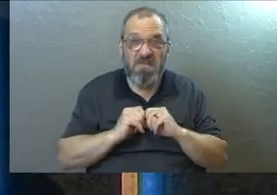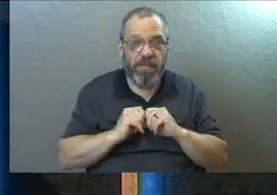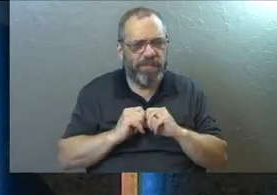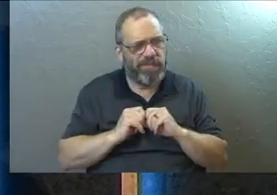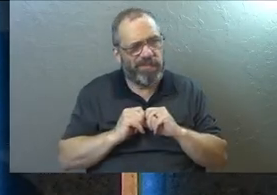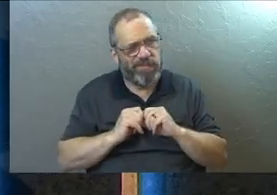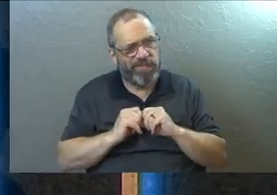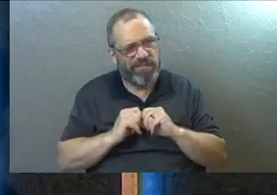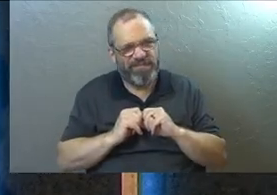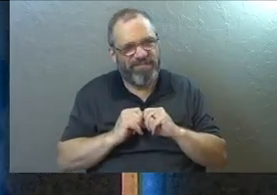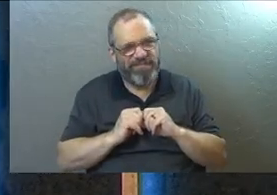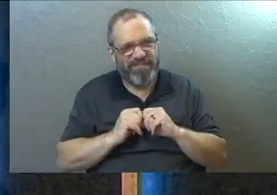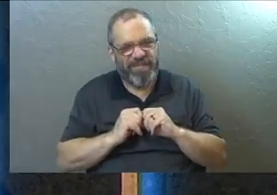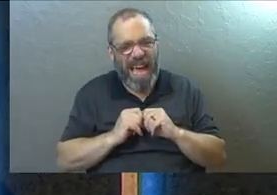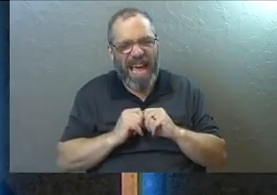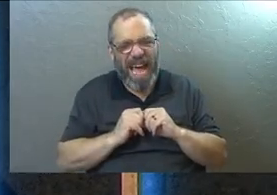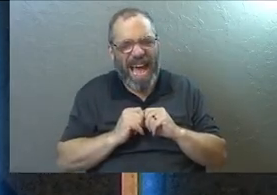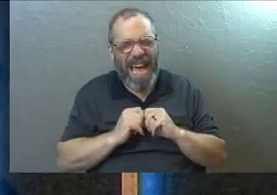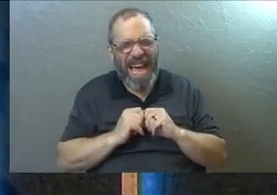I don't know that they were.